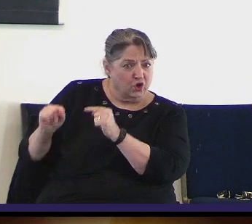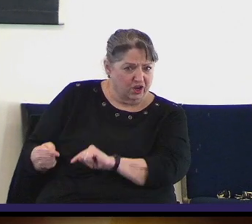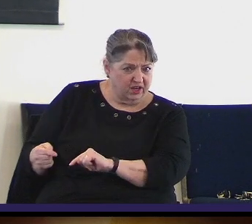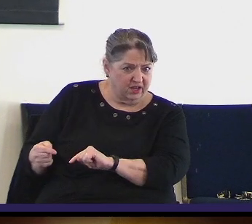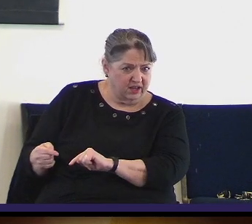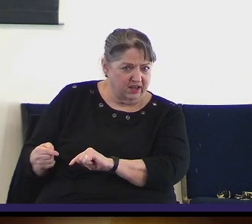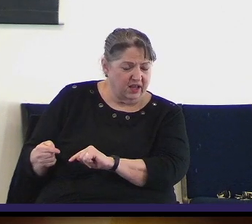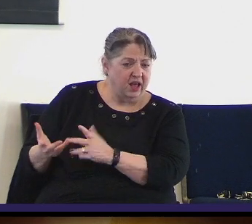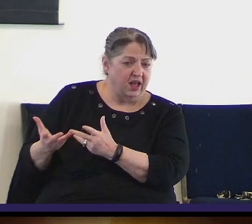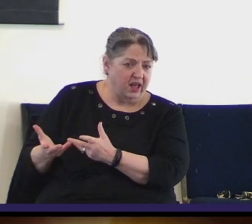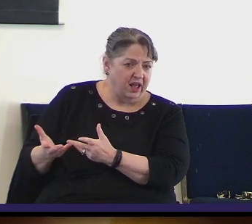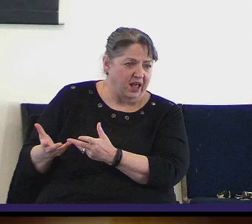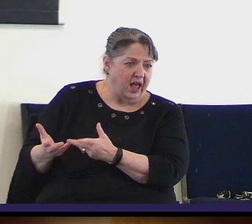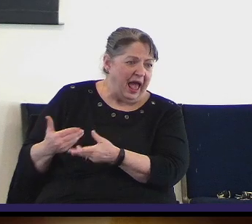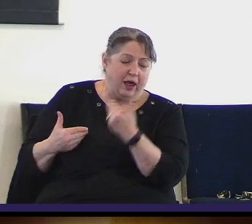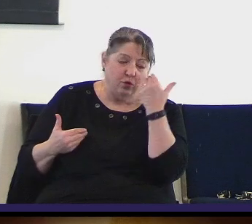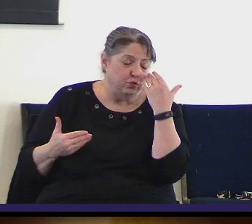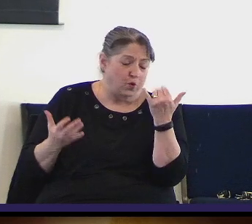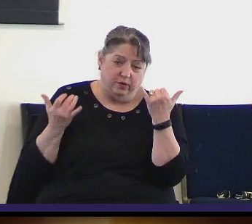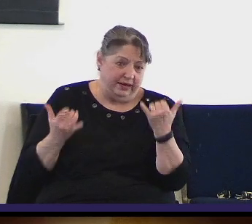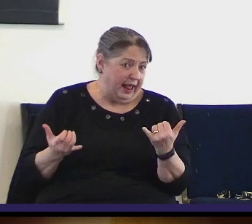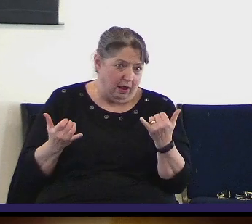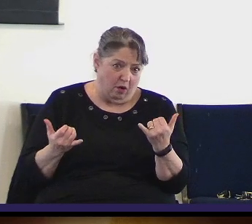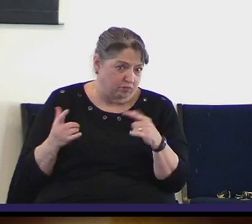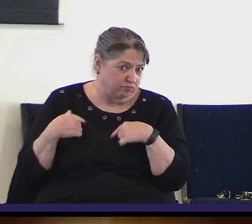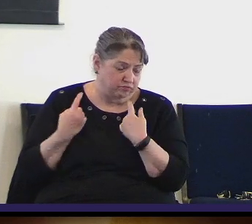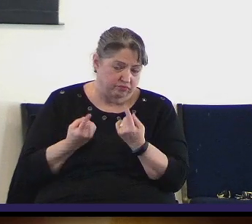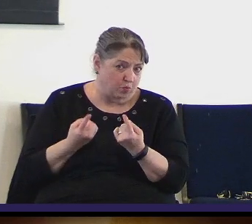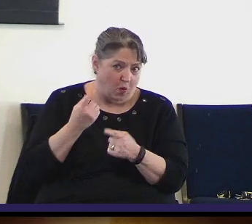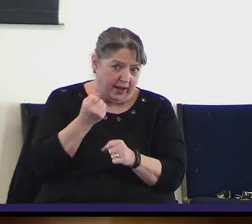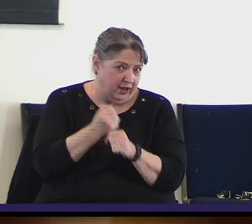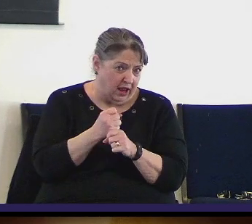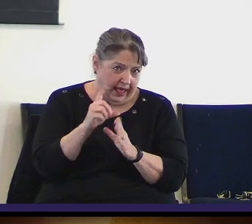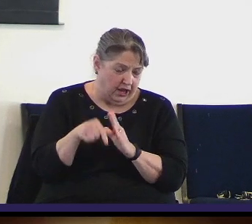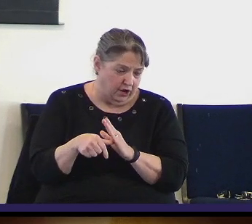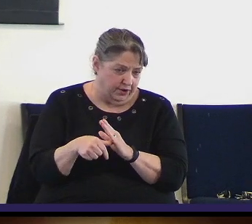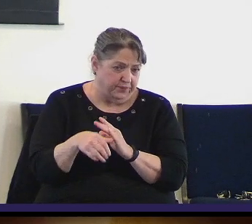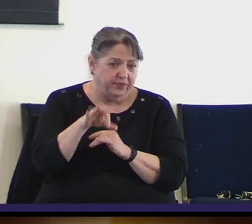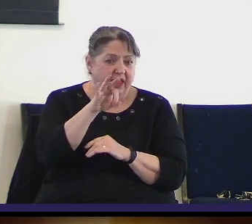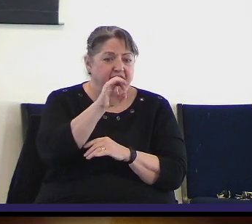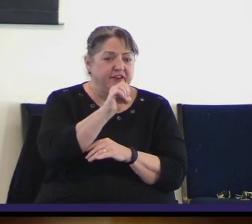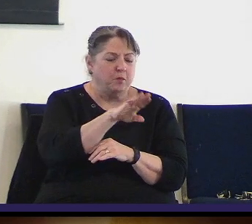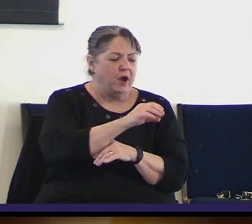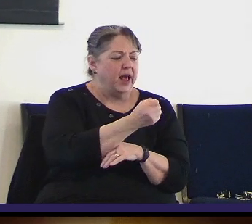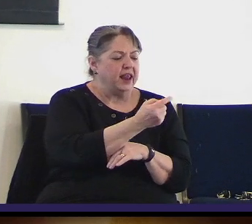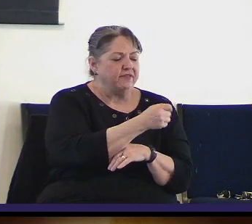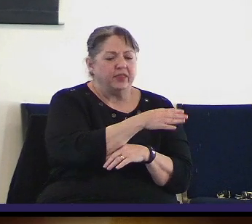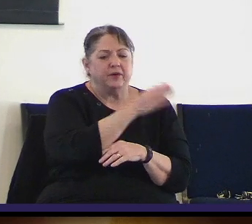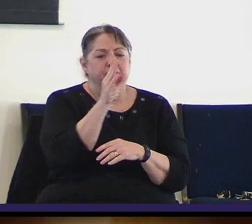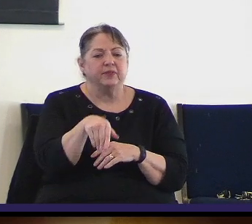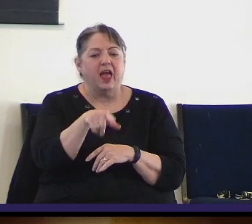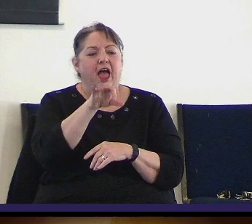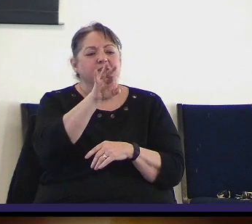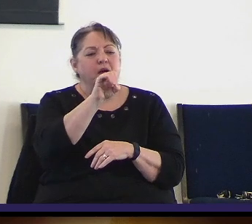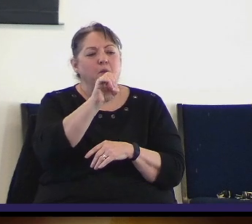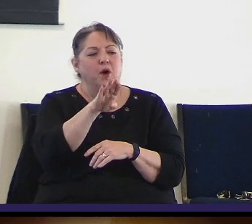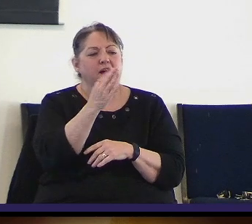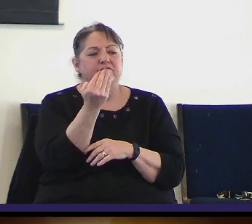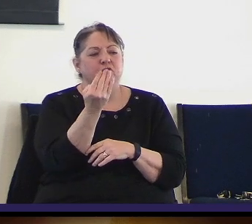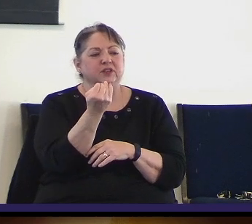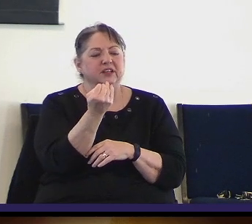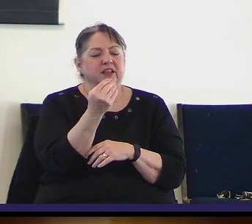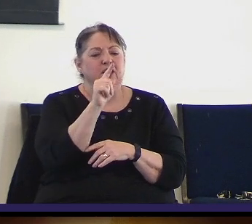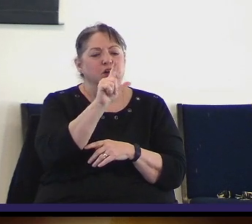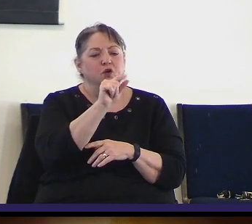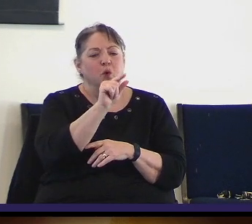critical condition. I do not know the condition of that child this morning. February 14, 2024. One person has died,